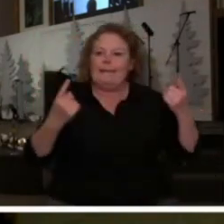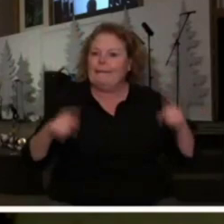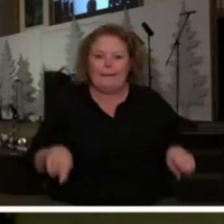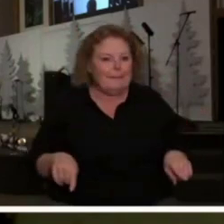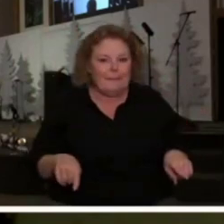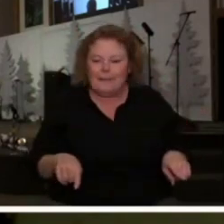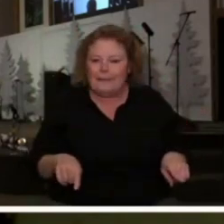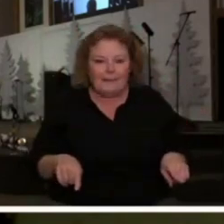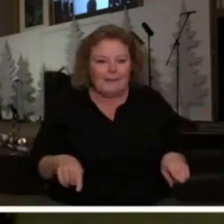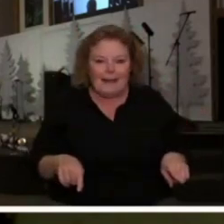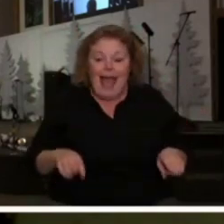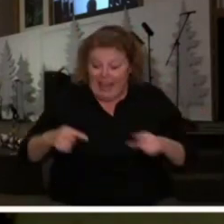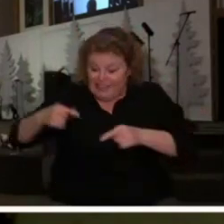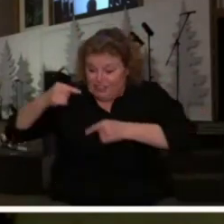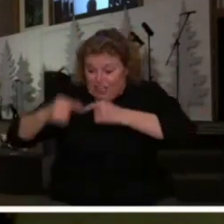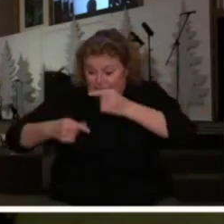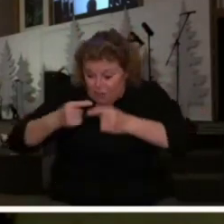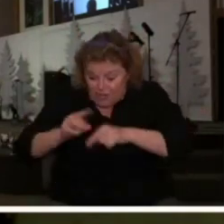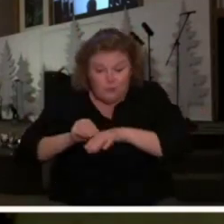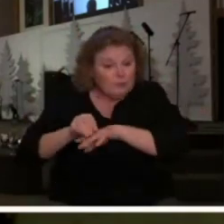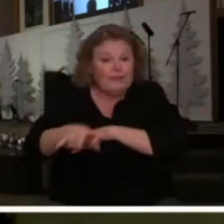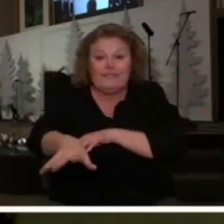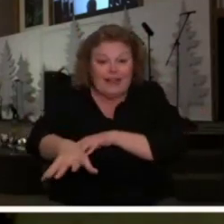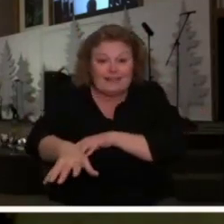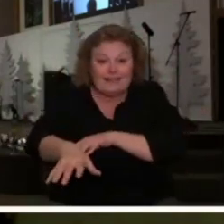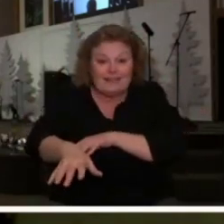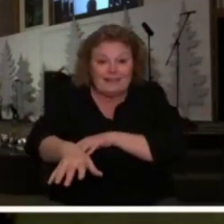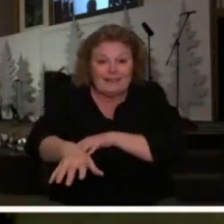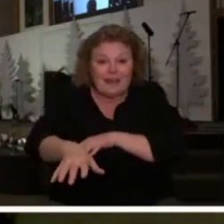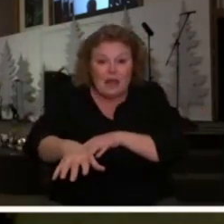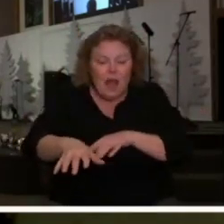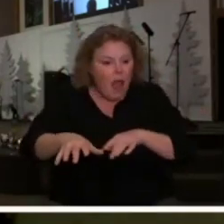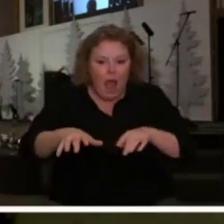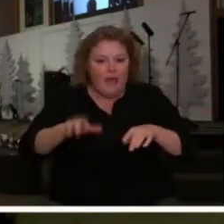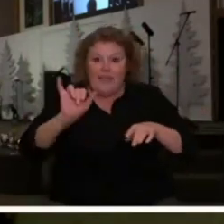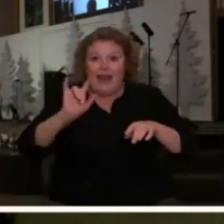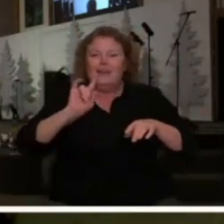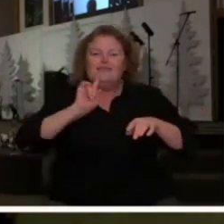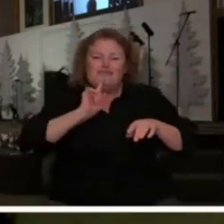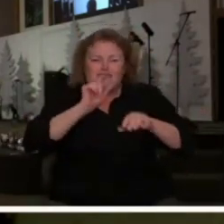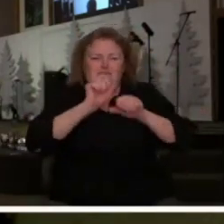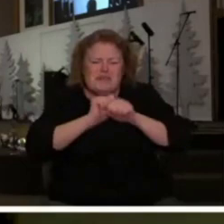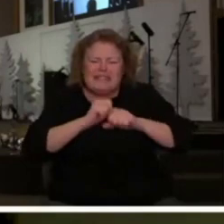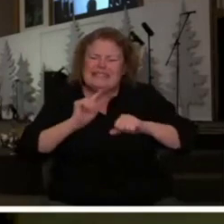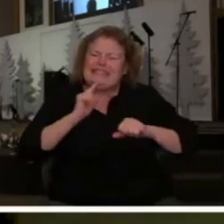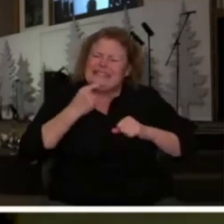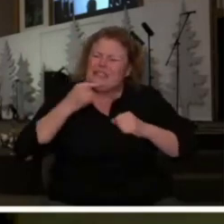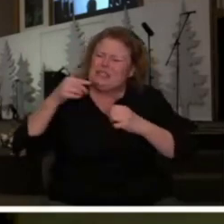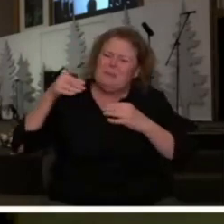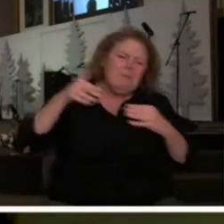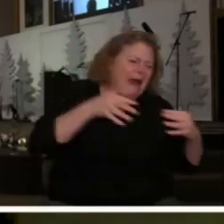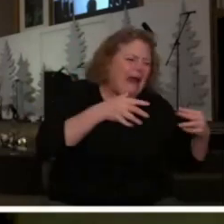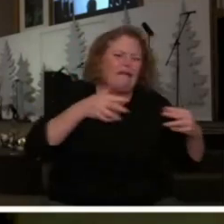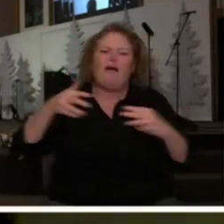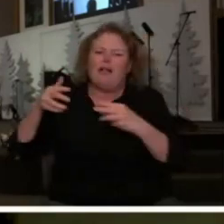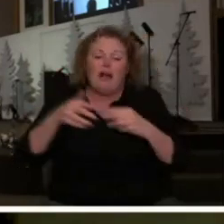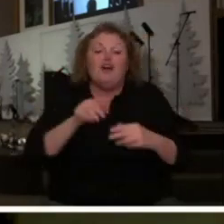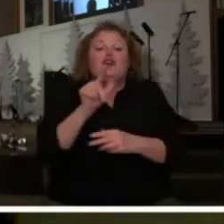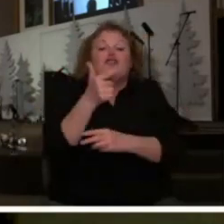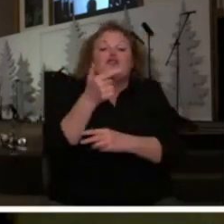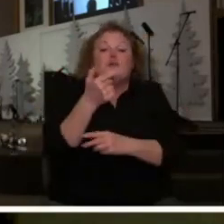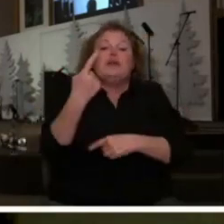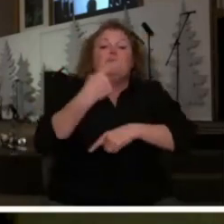work and in generations to come so intense was the battle Daniel that it took 21